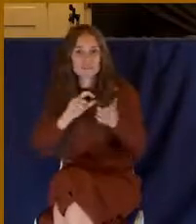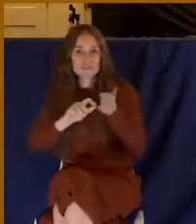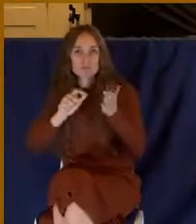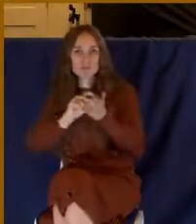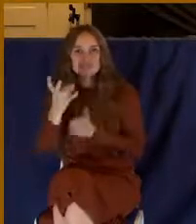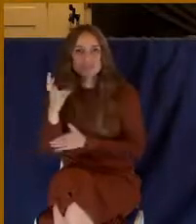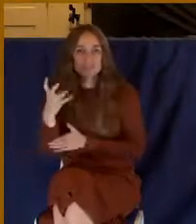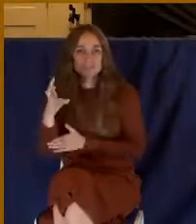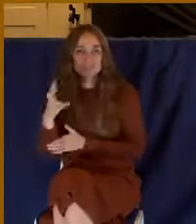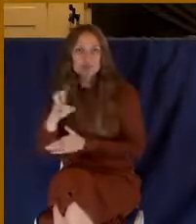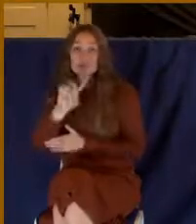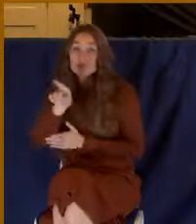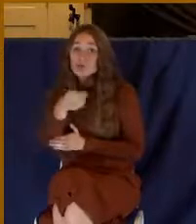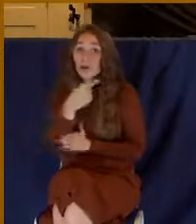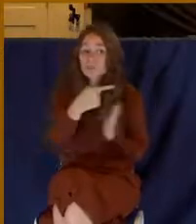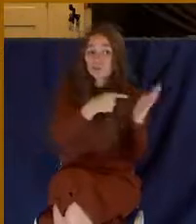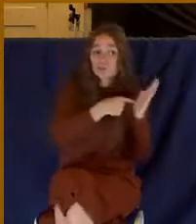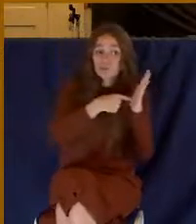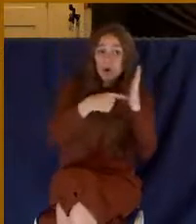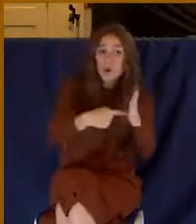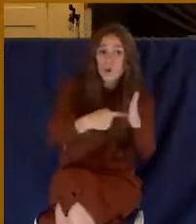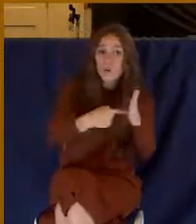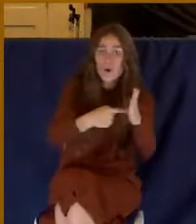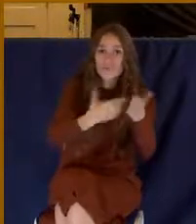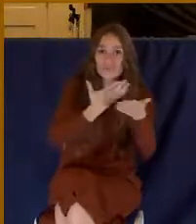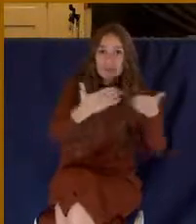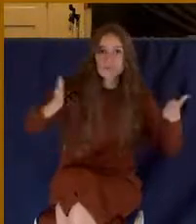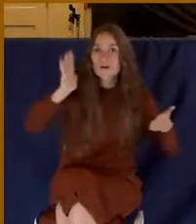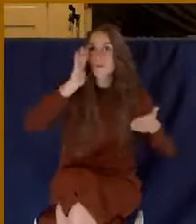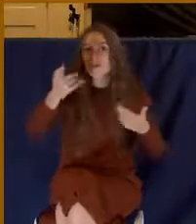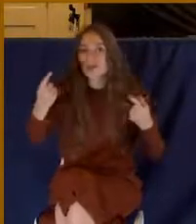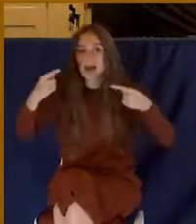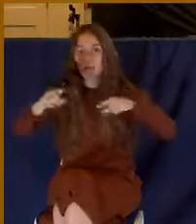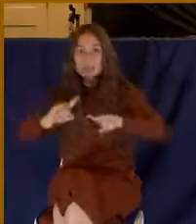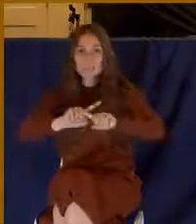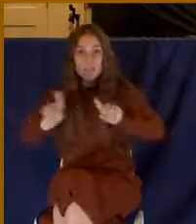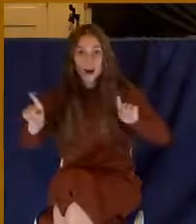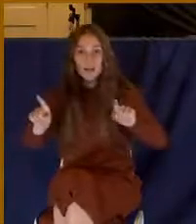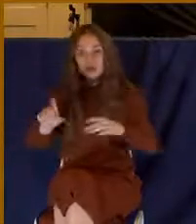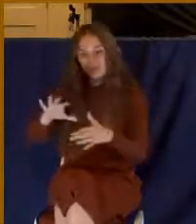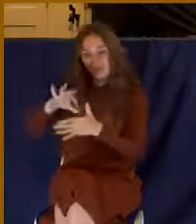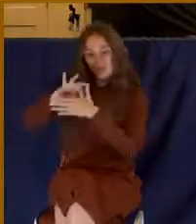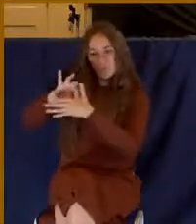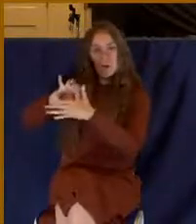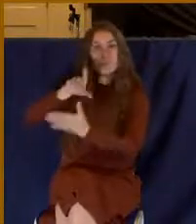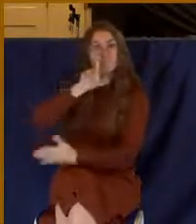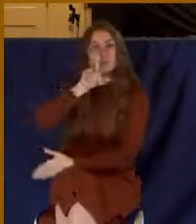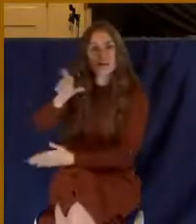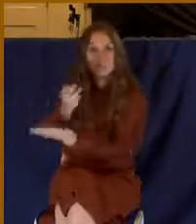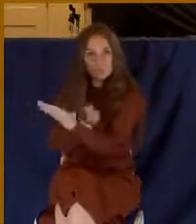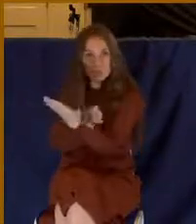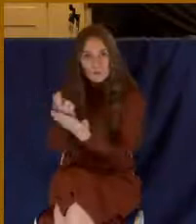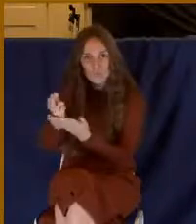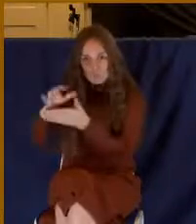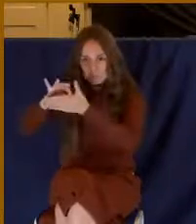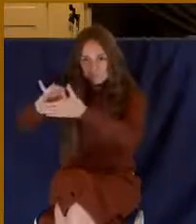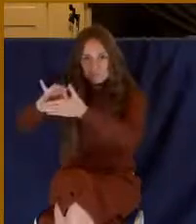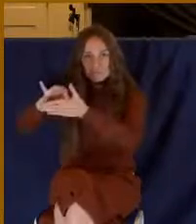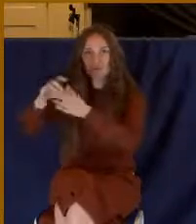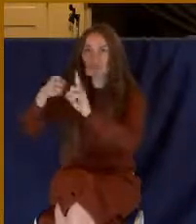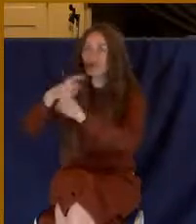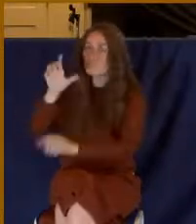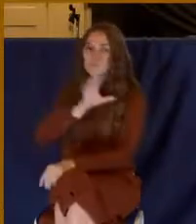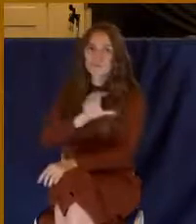shadow of things to come, but the body, or we could say the substance, the reality is of